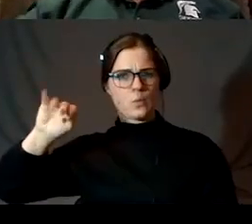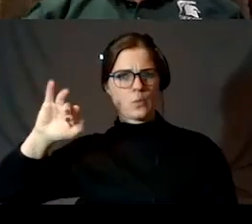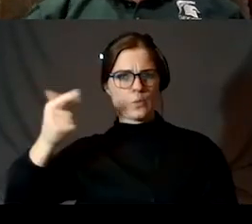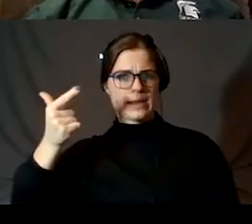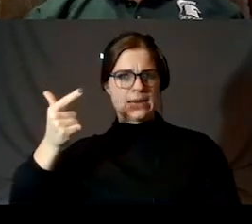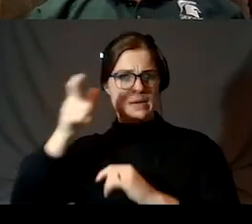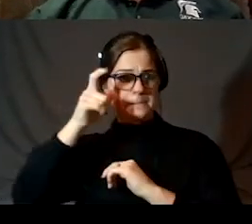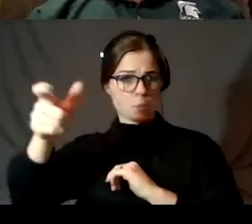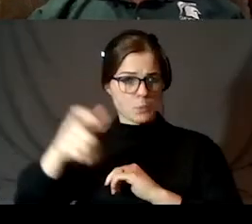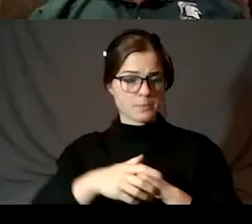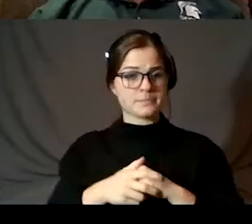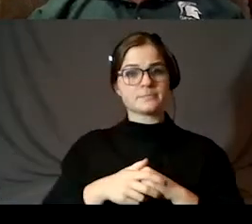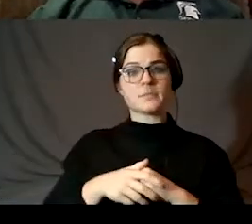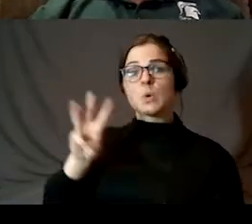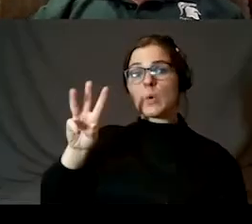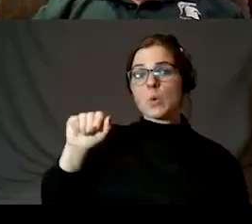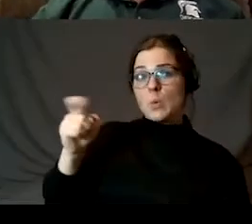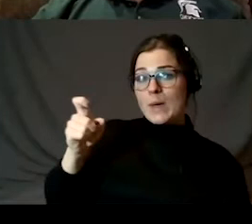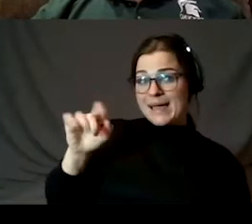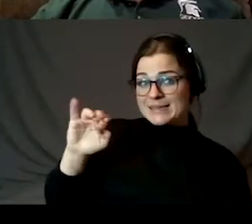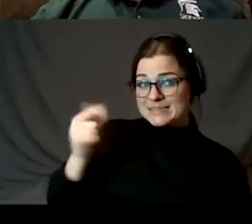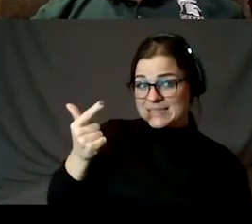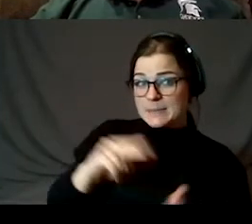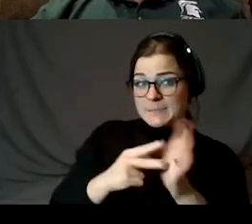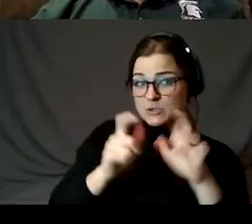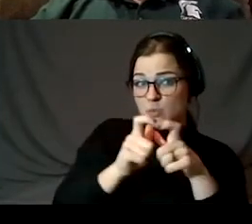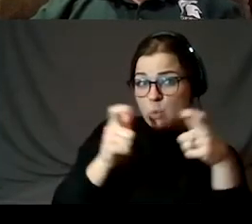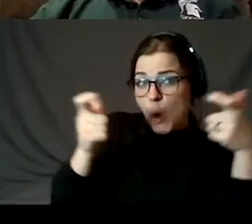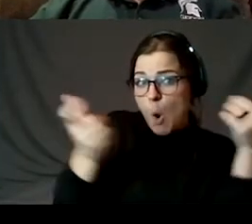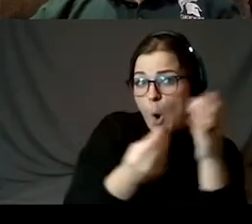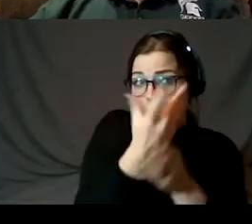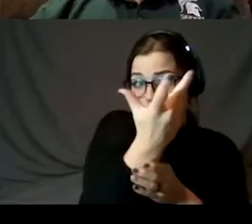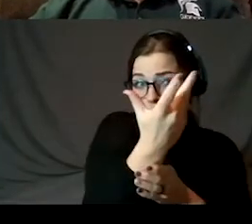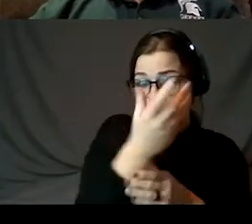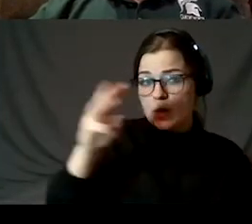waxing means growing and waning means